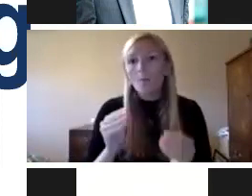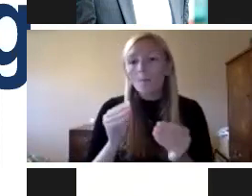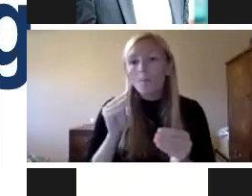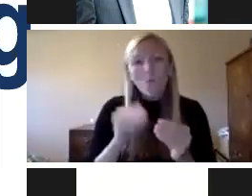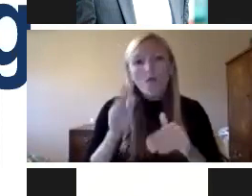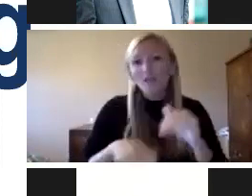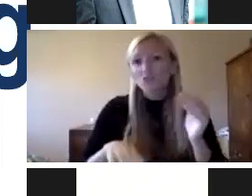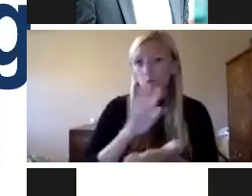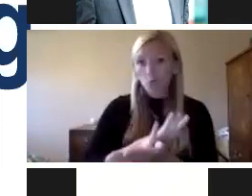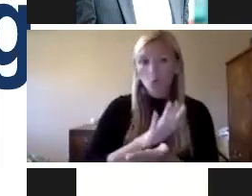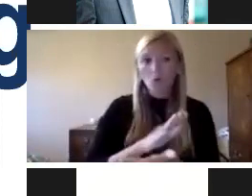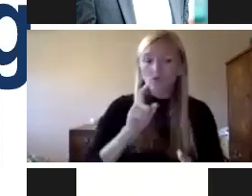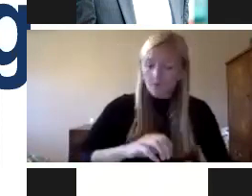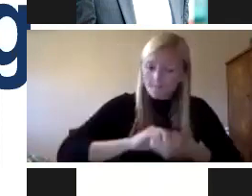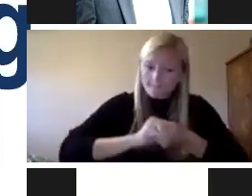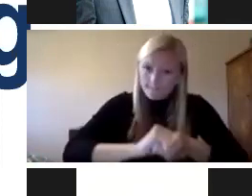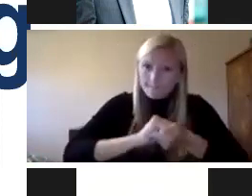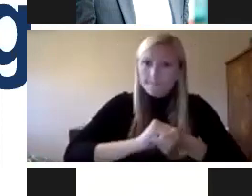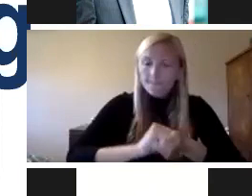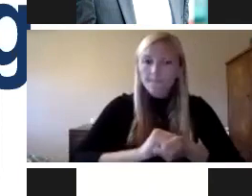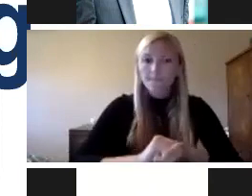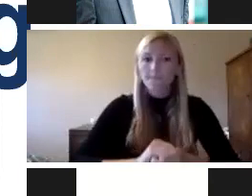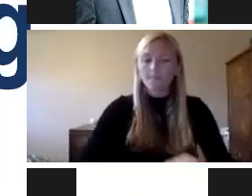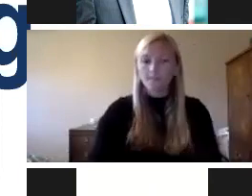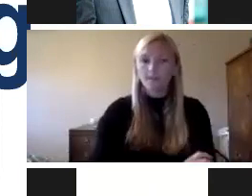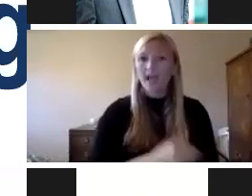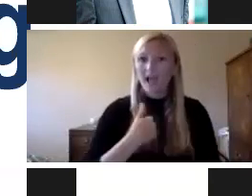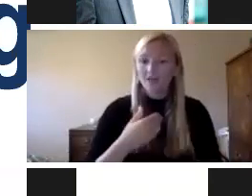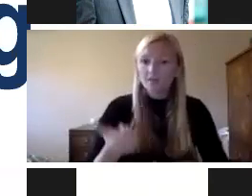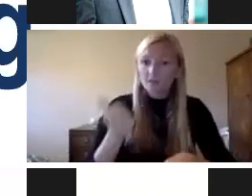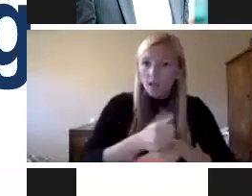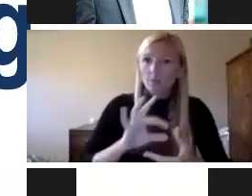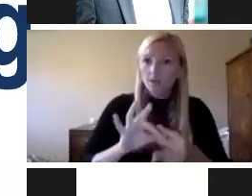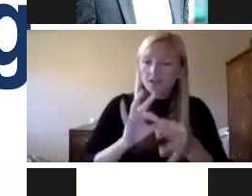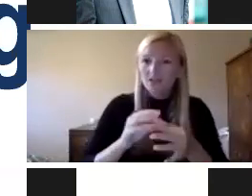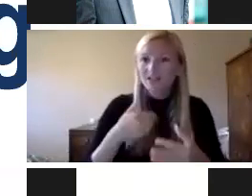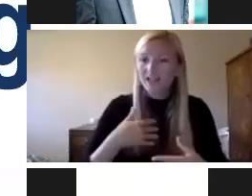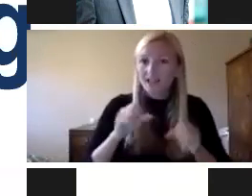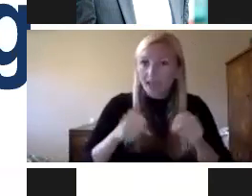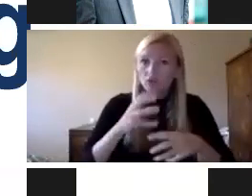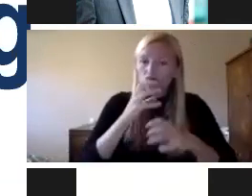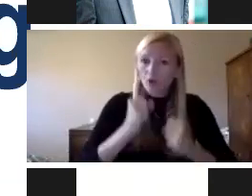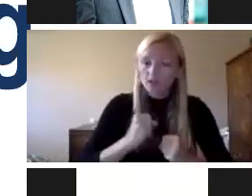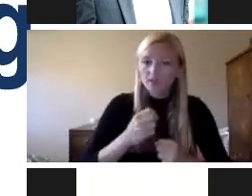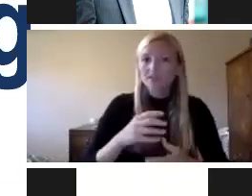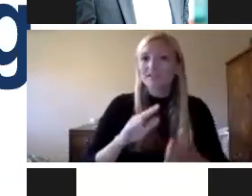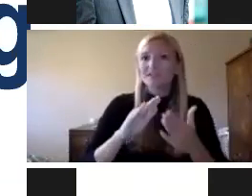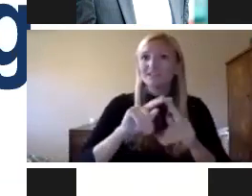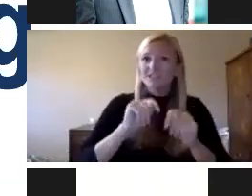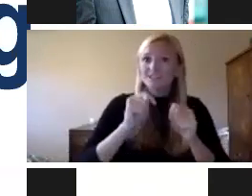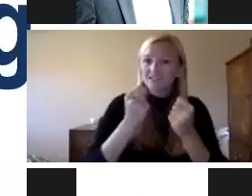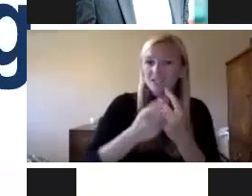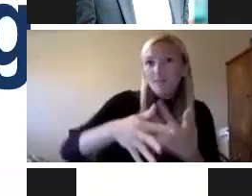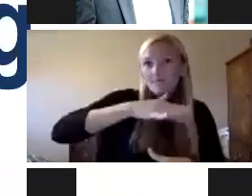So we need to be able to create and sustain broad and sincere relationships to encourage trust, advocate a team atmosphere and build consensus to